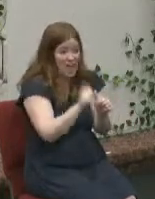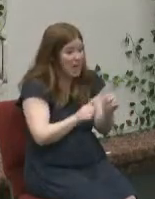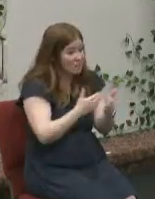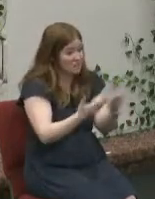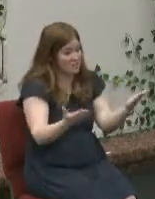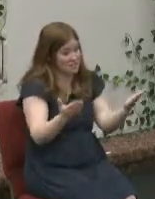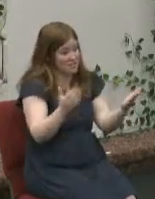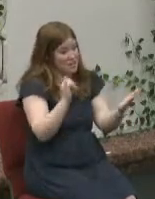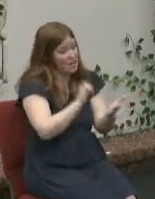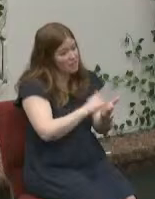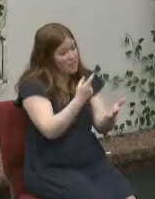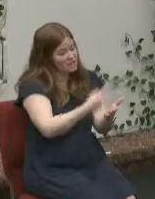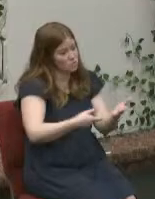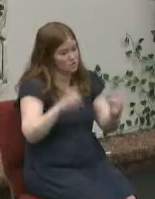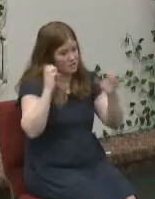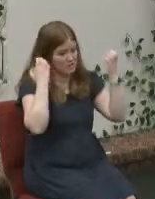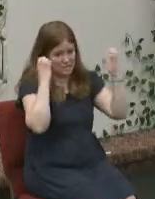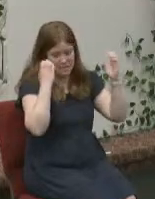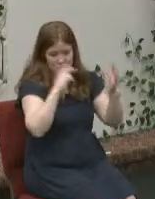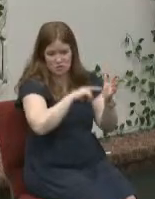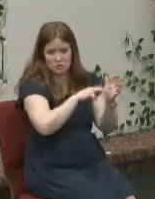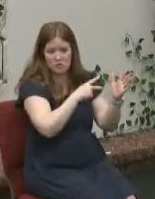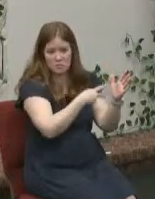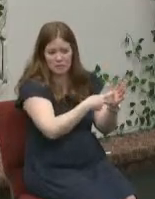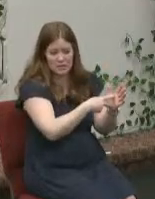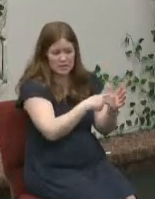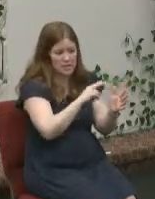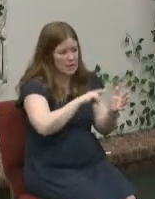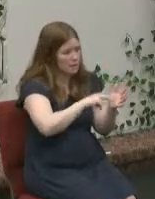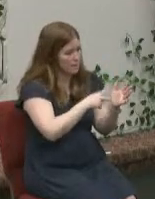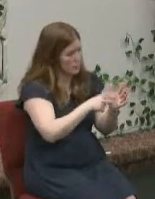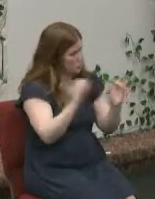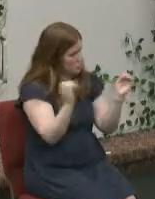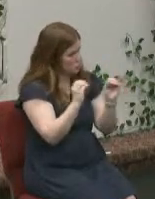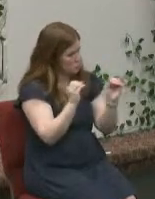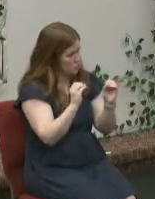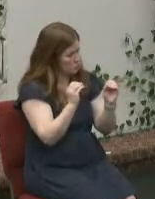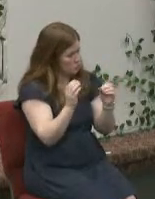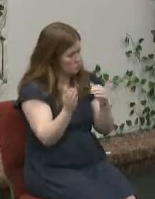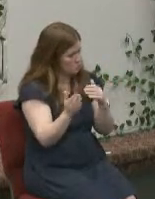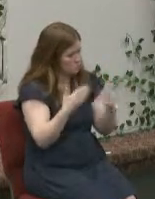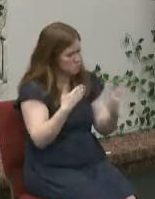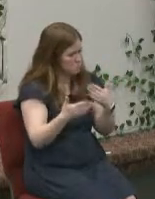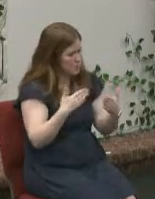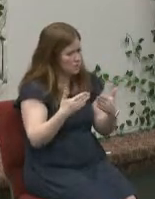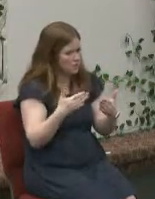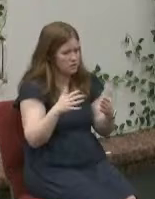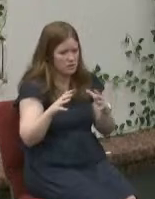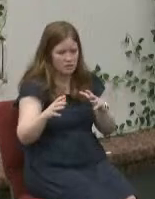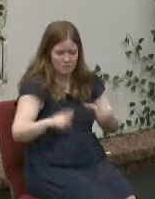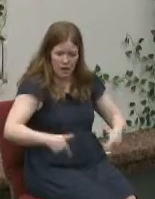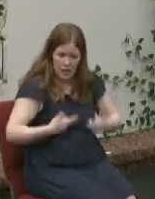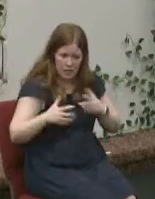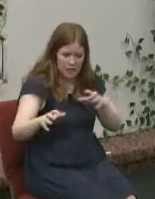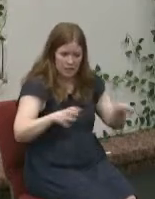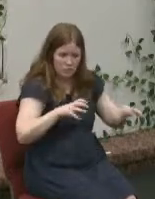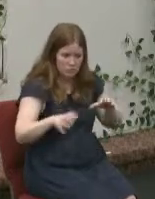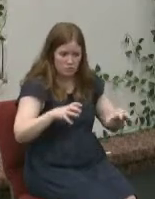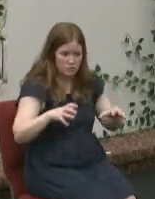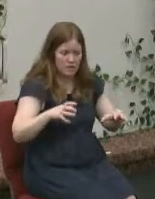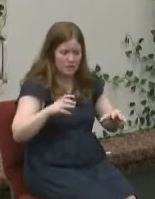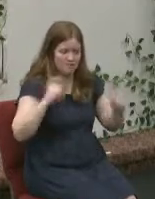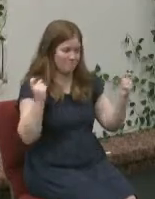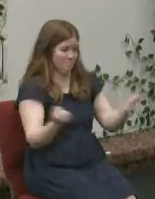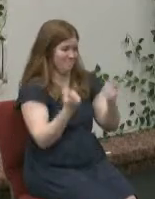that's what easter means it means that no matter if it's a life quake an earthquake a sin quake